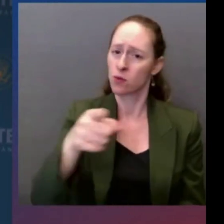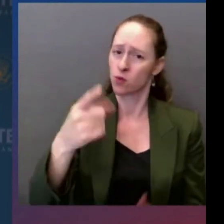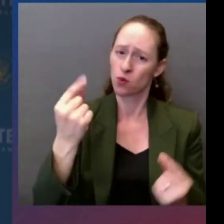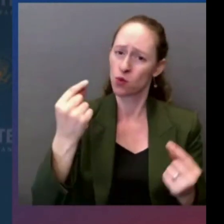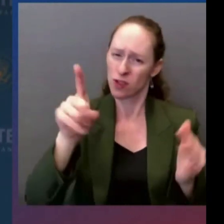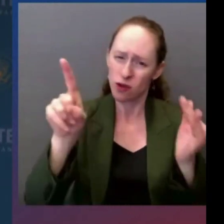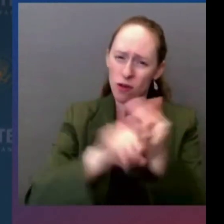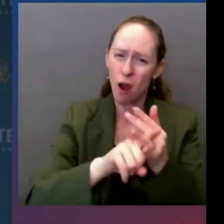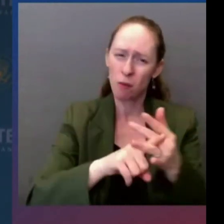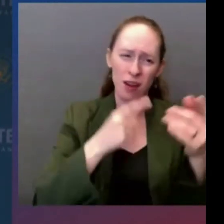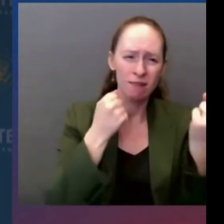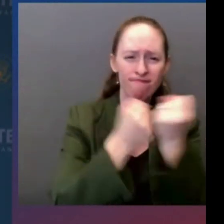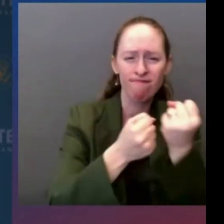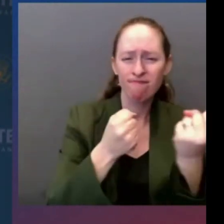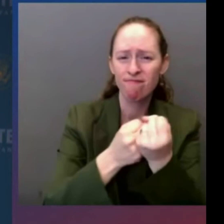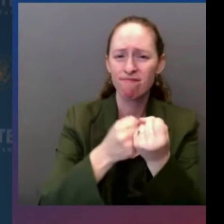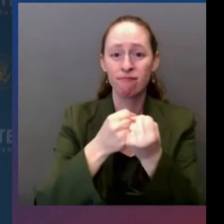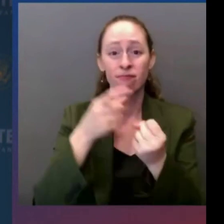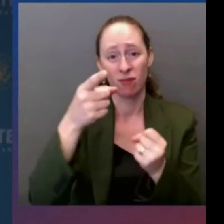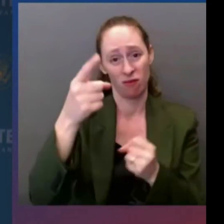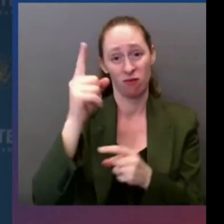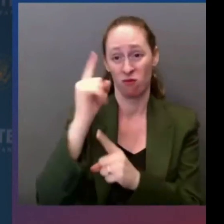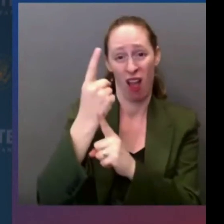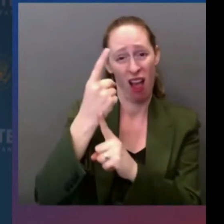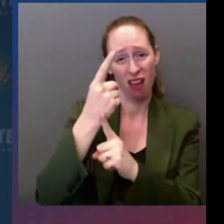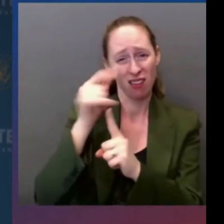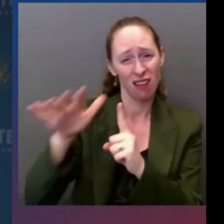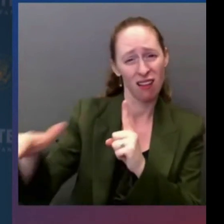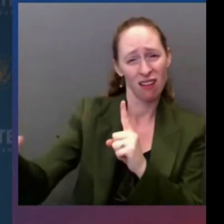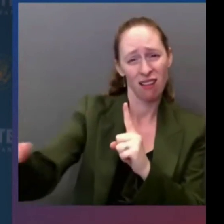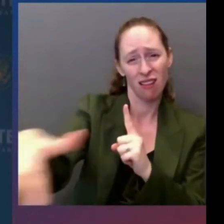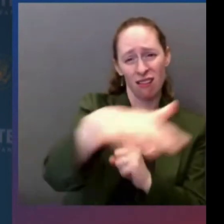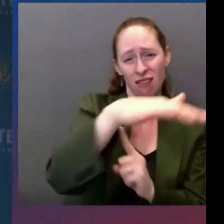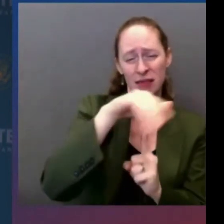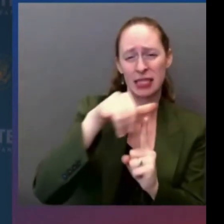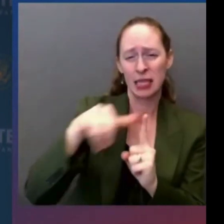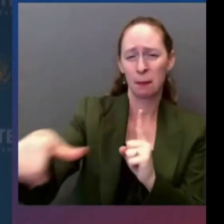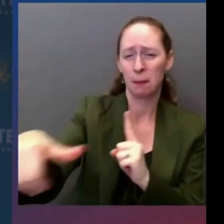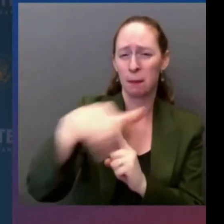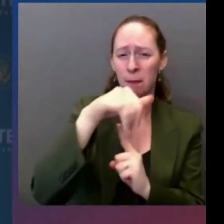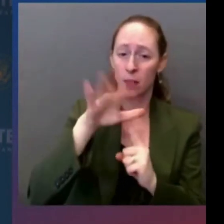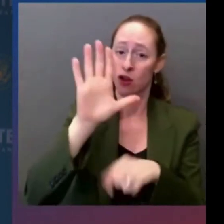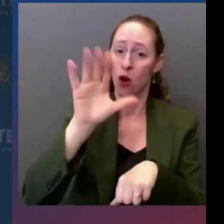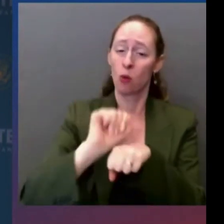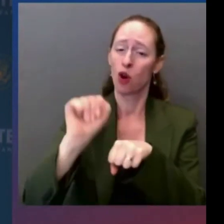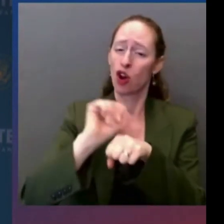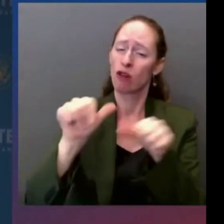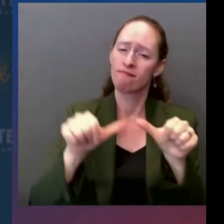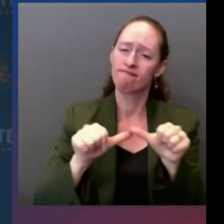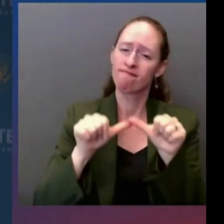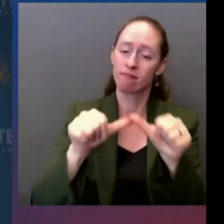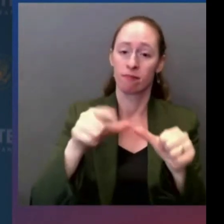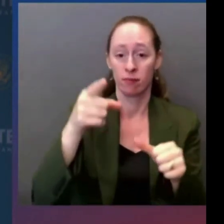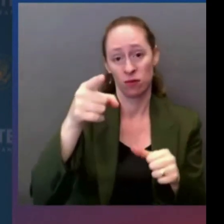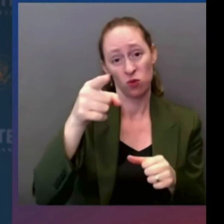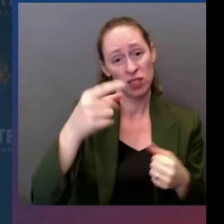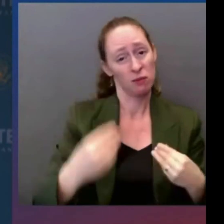have been doing this work you inspire so many of us and i thank you for your leadership you are a national leader thank you